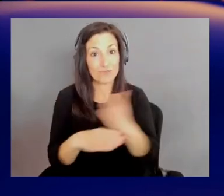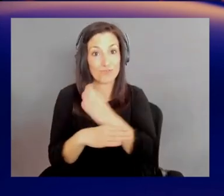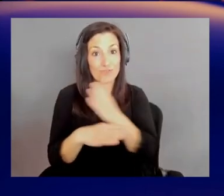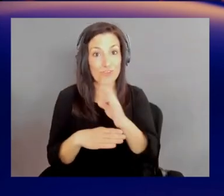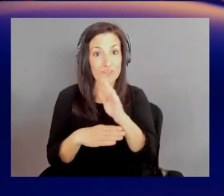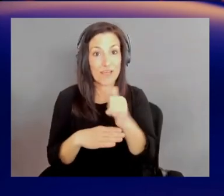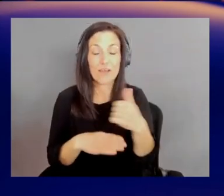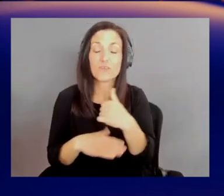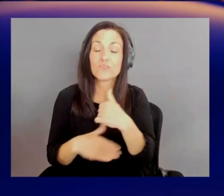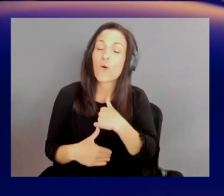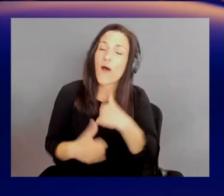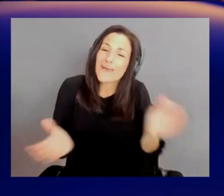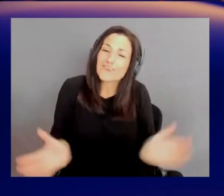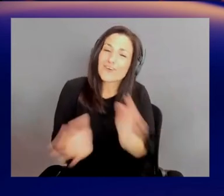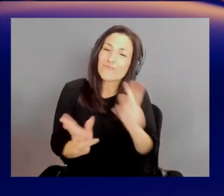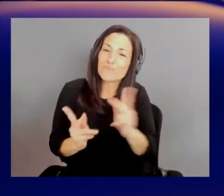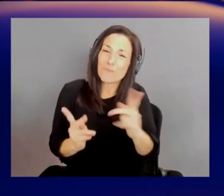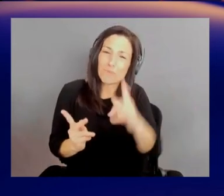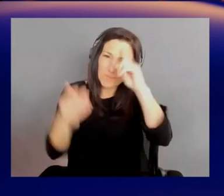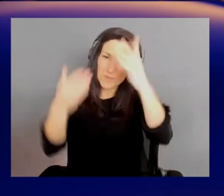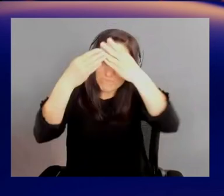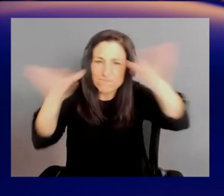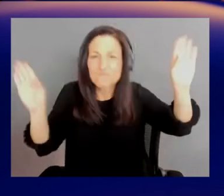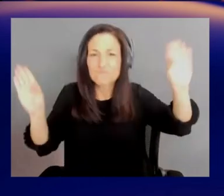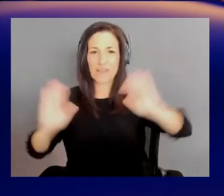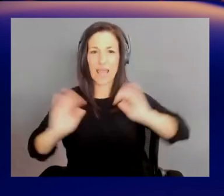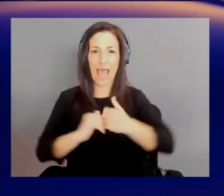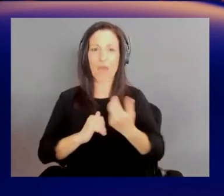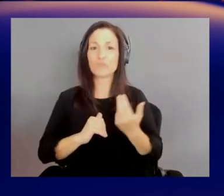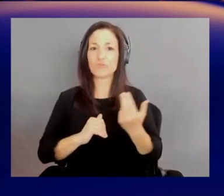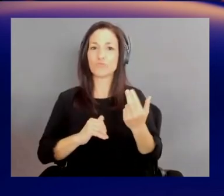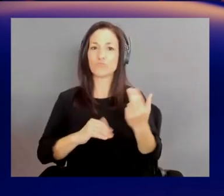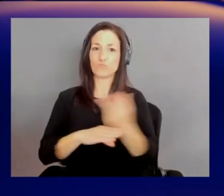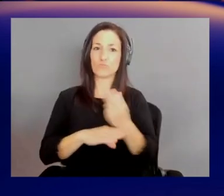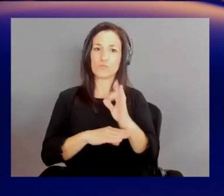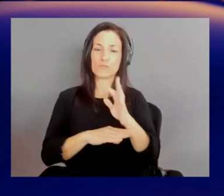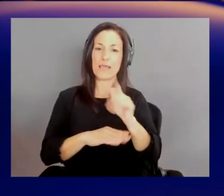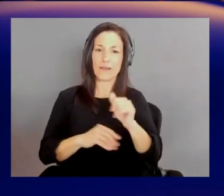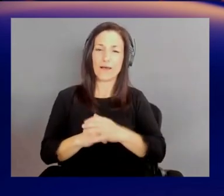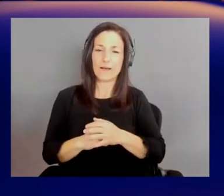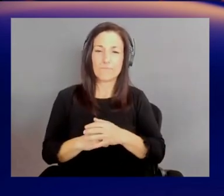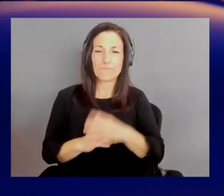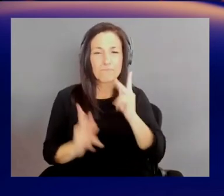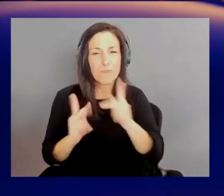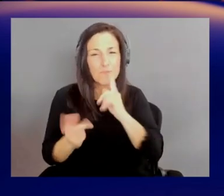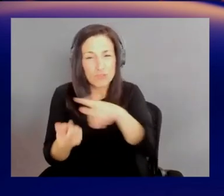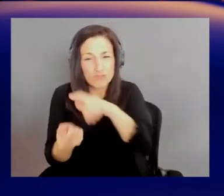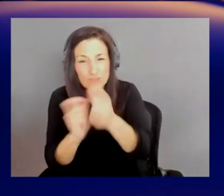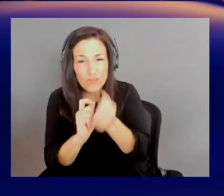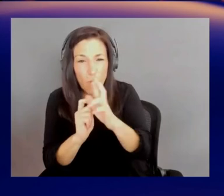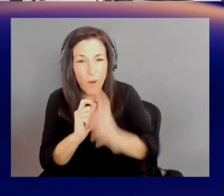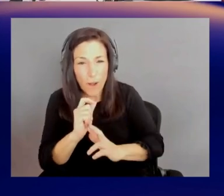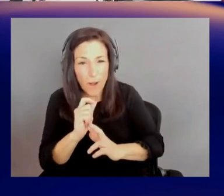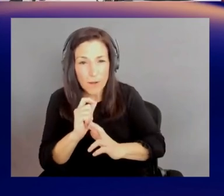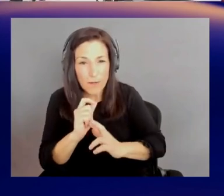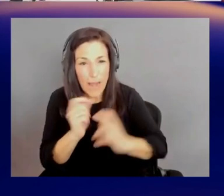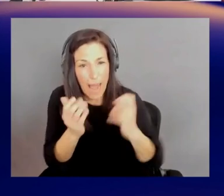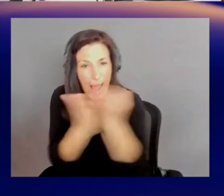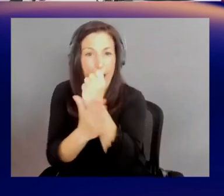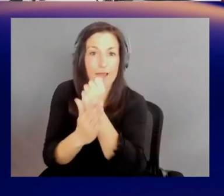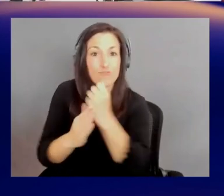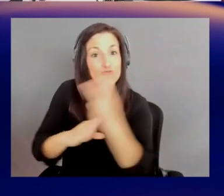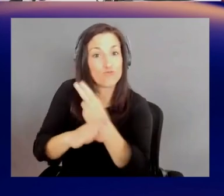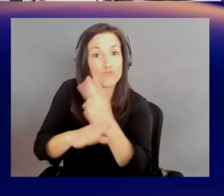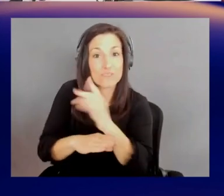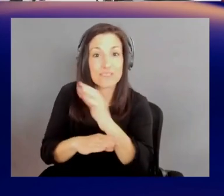open mind. And also if data users are transforming the data, otherwise optimizing the data for their own use cases, reach out to me. If the data